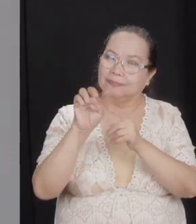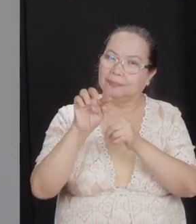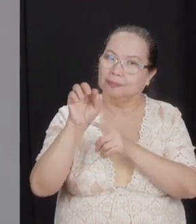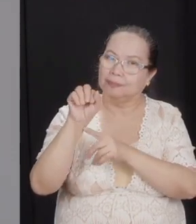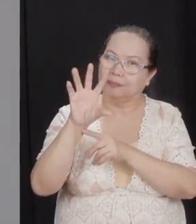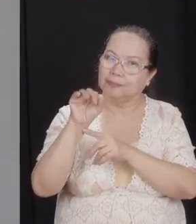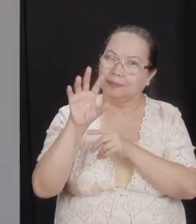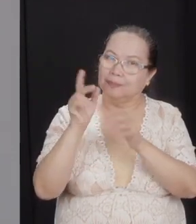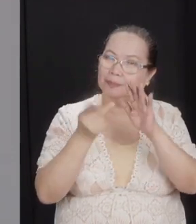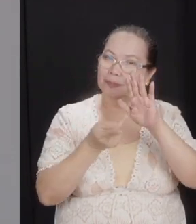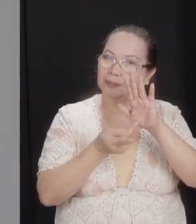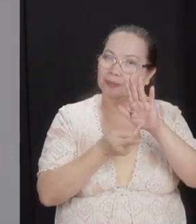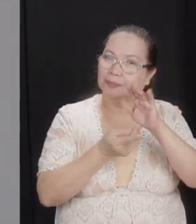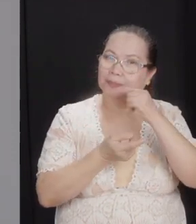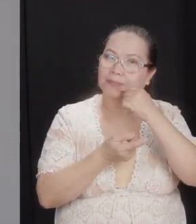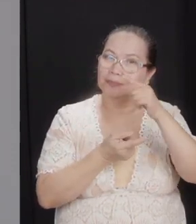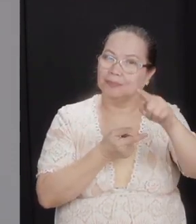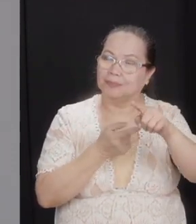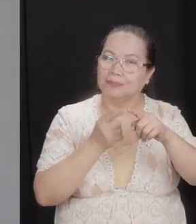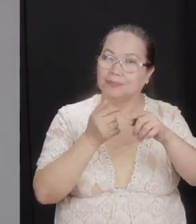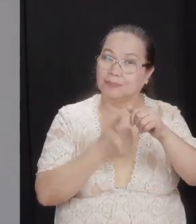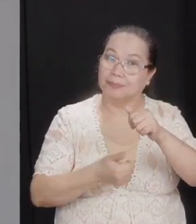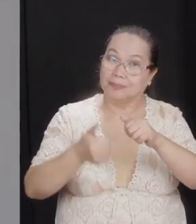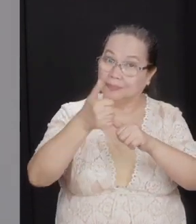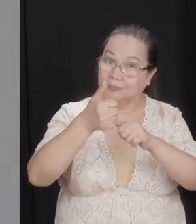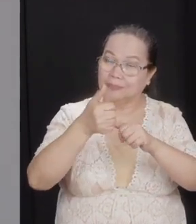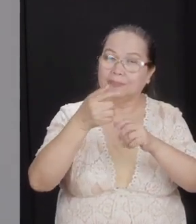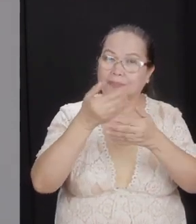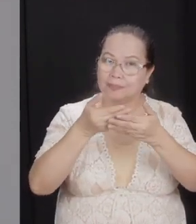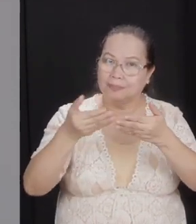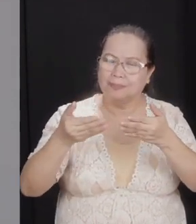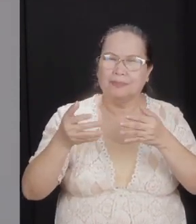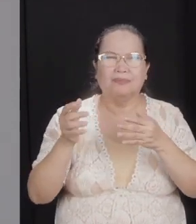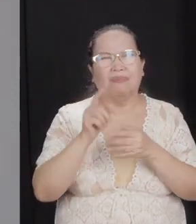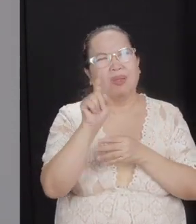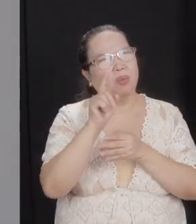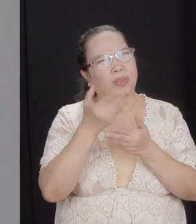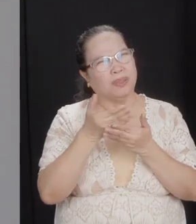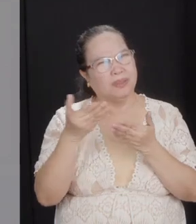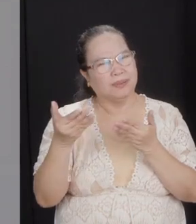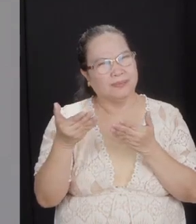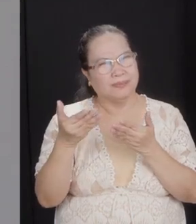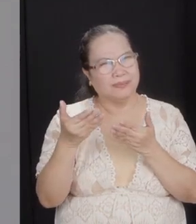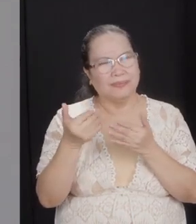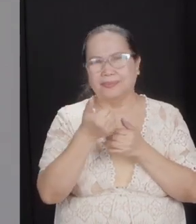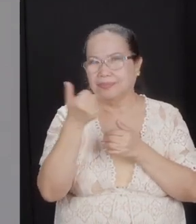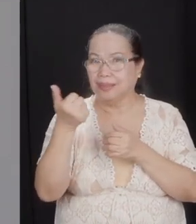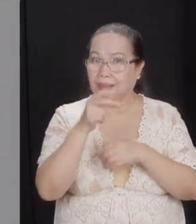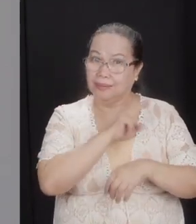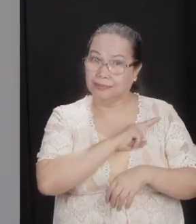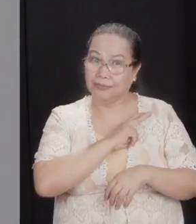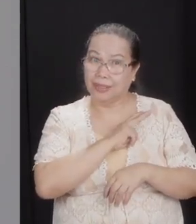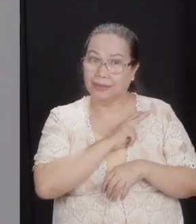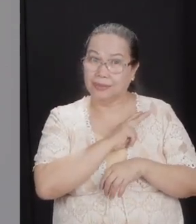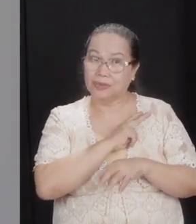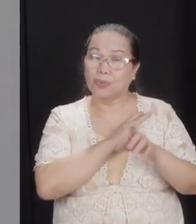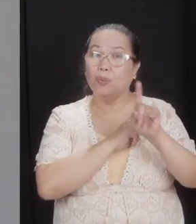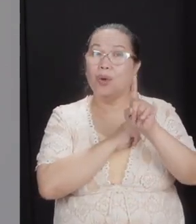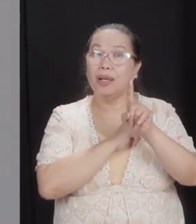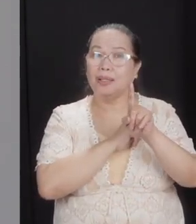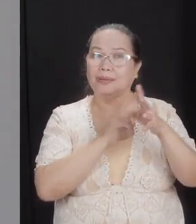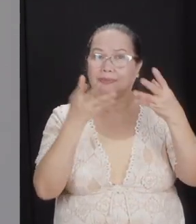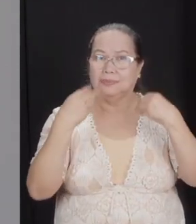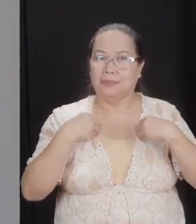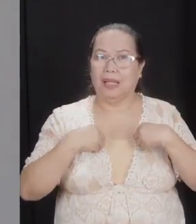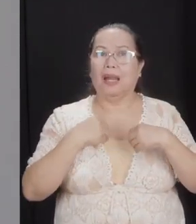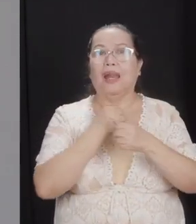Paul was telling the Colossians, above all these, what these, other virtues, above all other virtues, put on